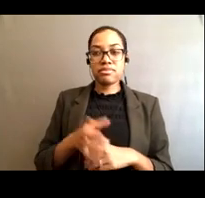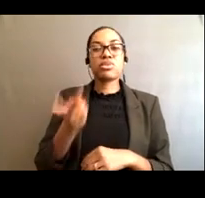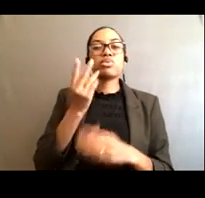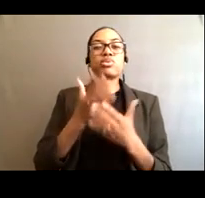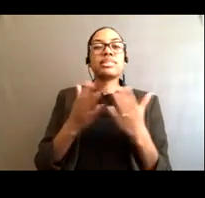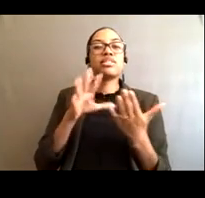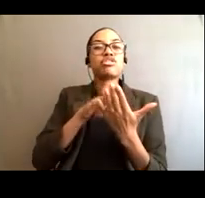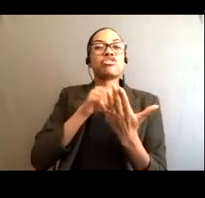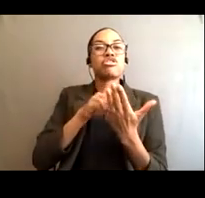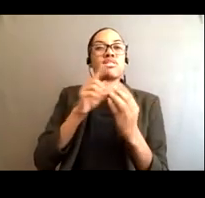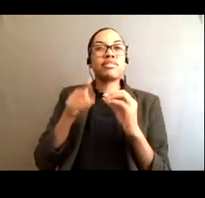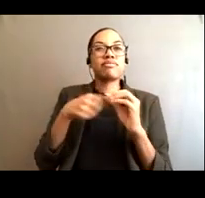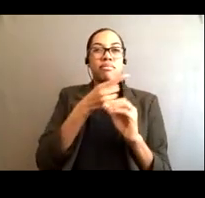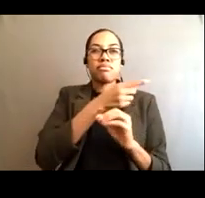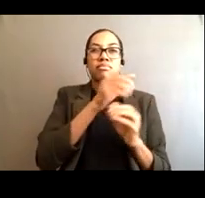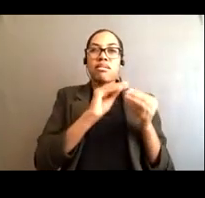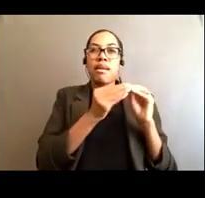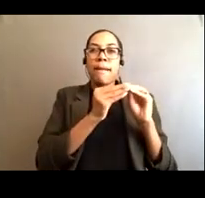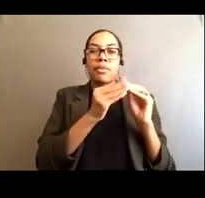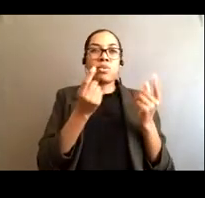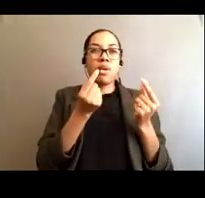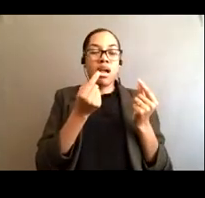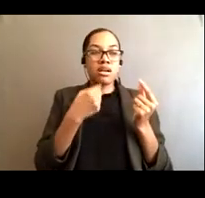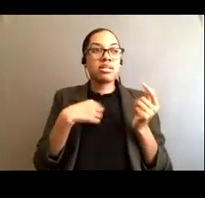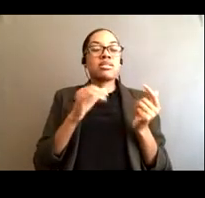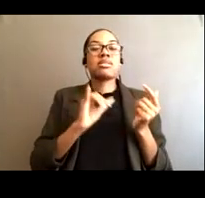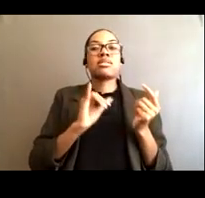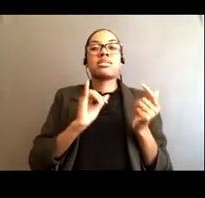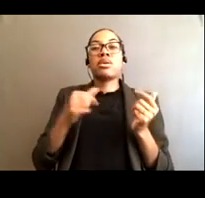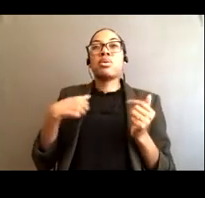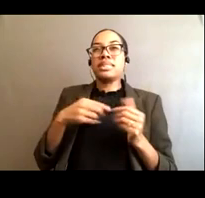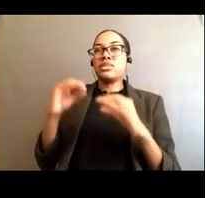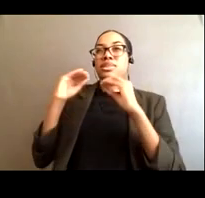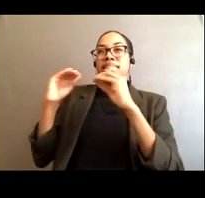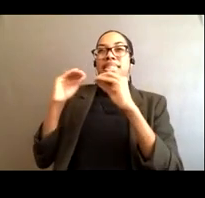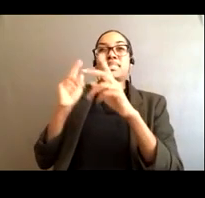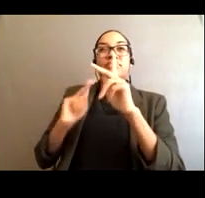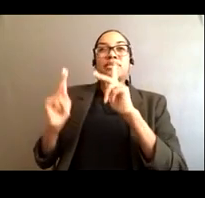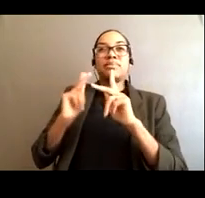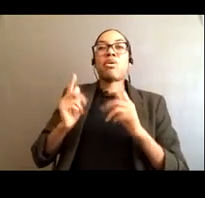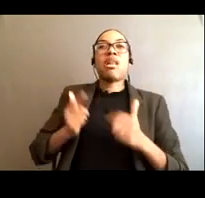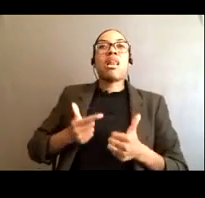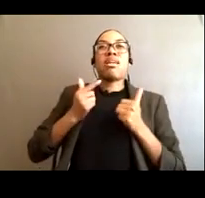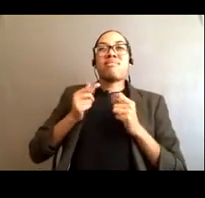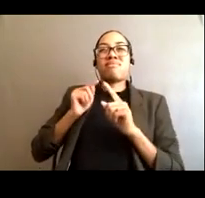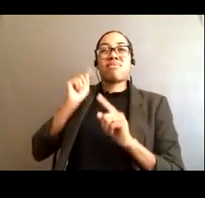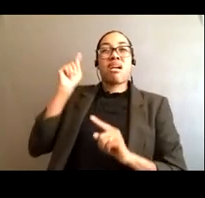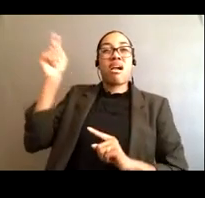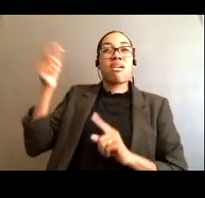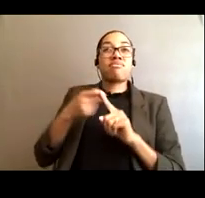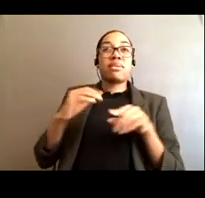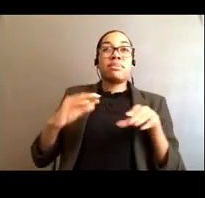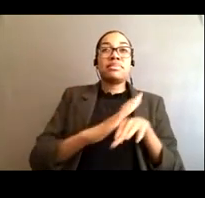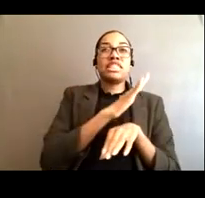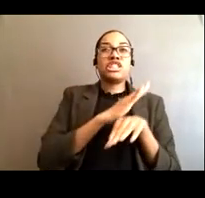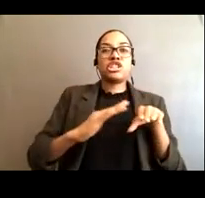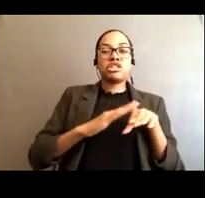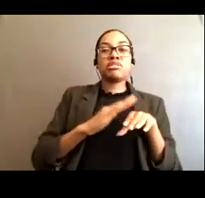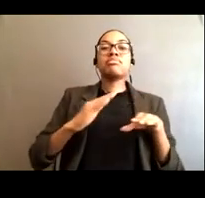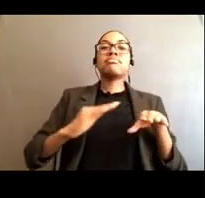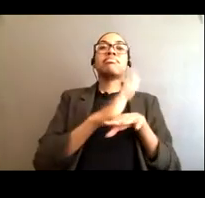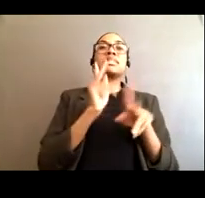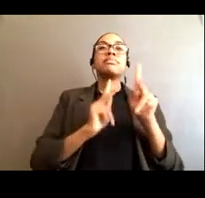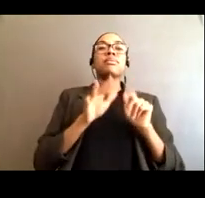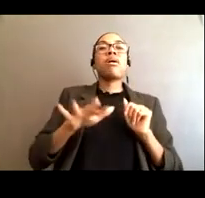to better reach inland people with rip current awareness. Rip currents may be a coastal event, but